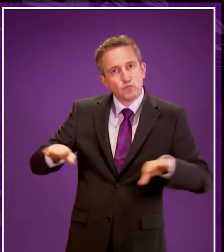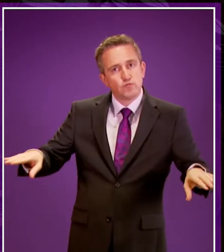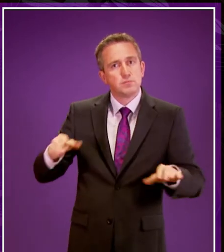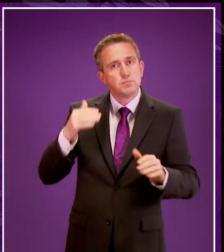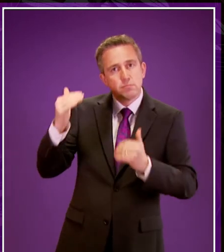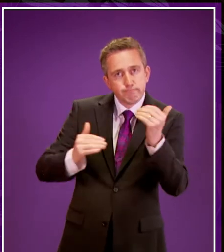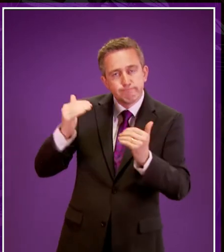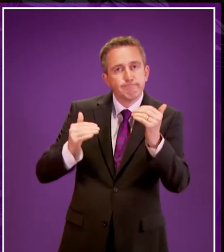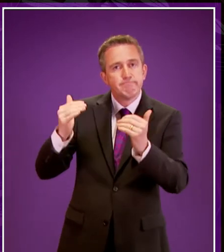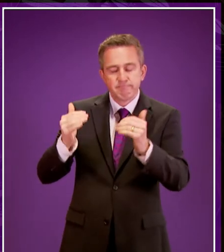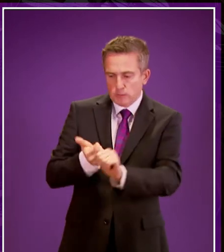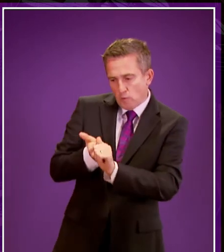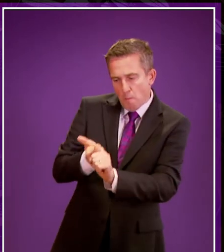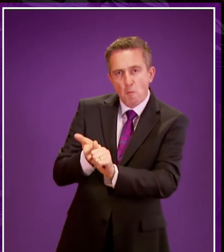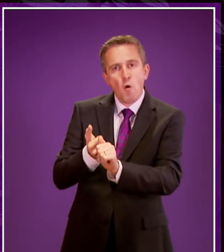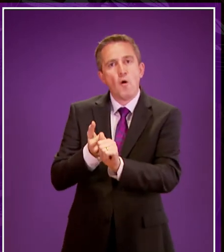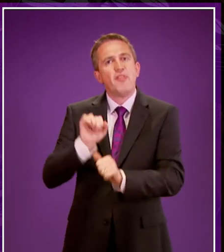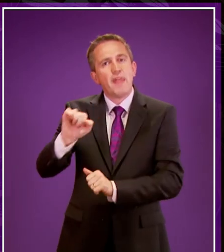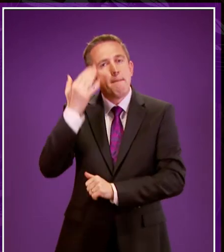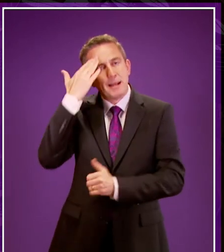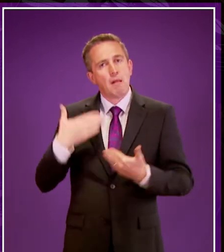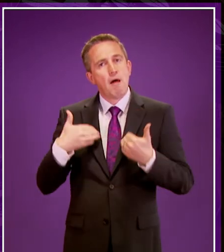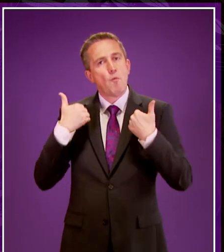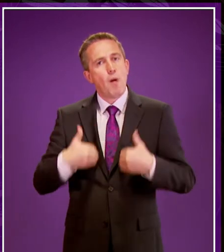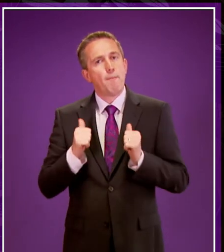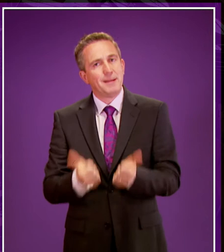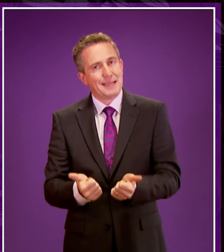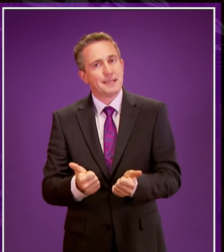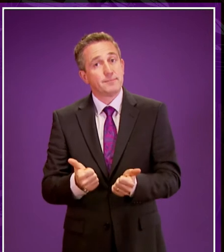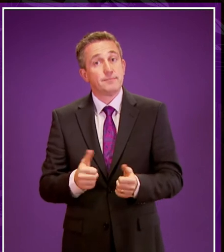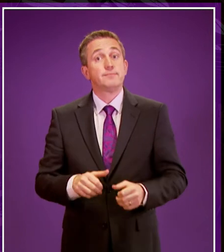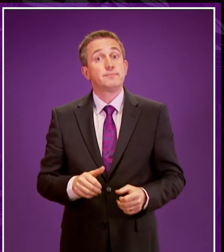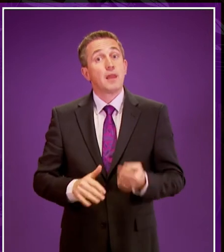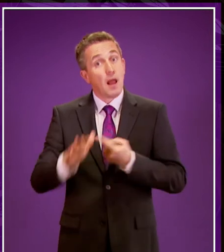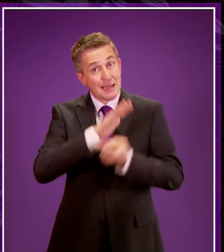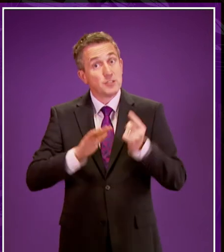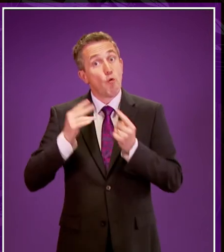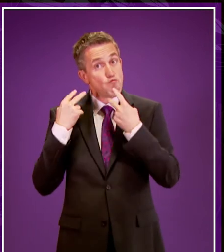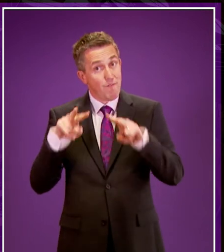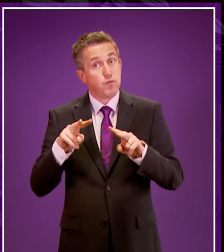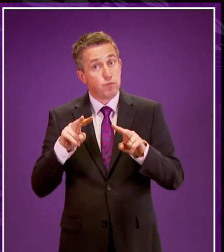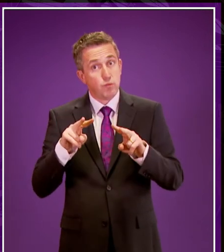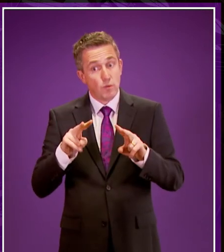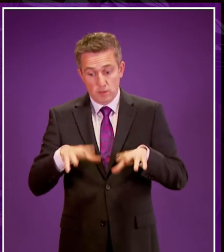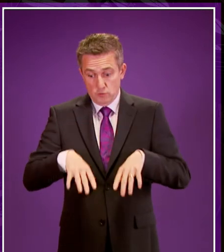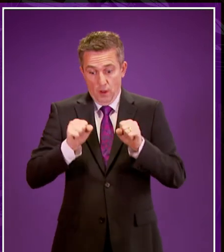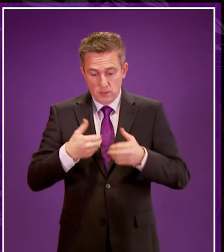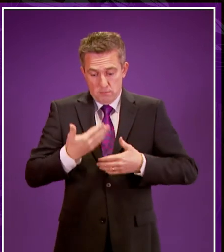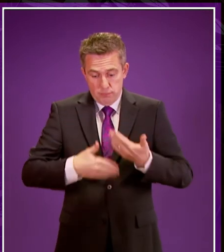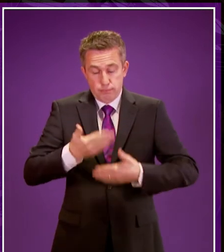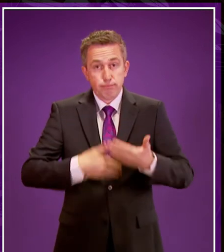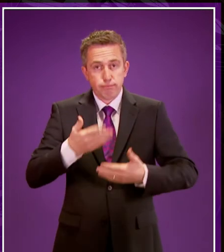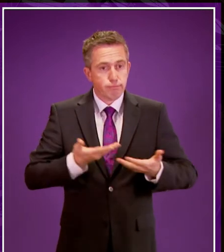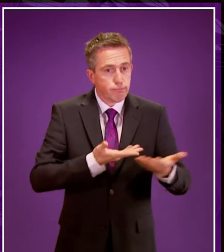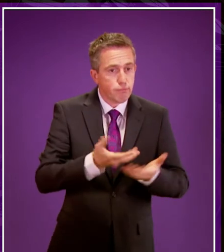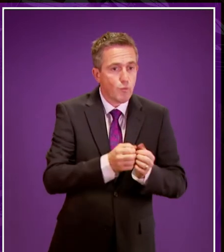to play in supporting their mental health and wellbeing. We have commenced a national review of personal and social education in schools. The